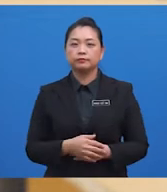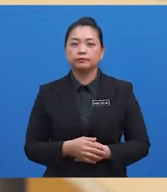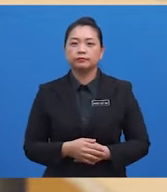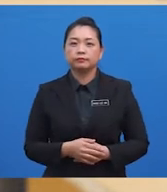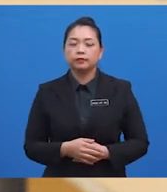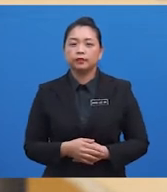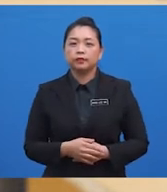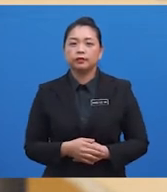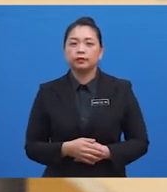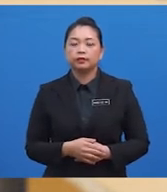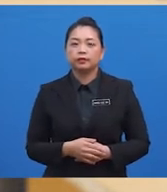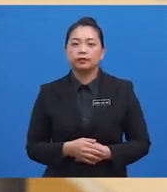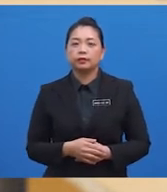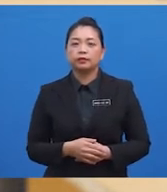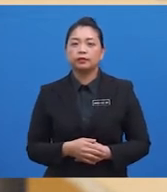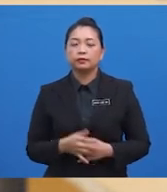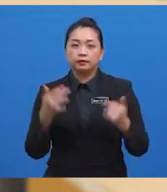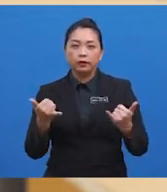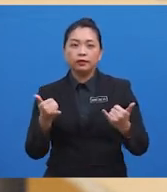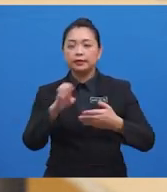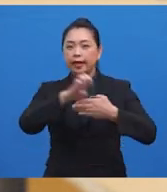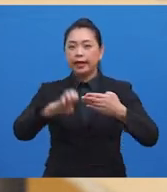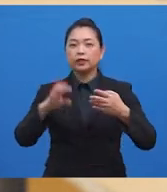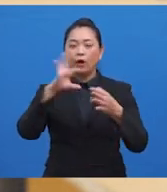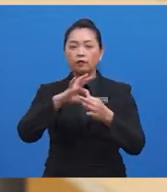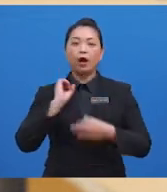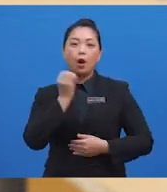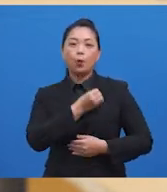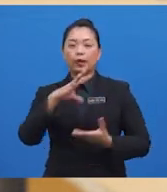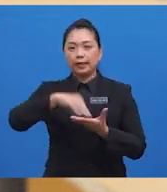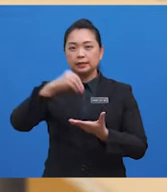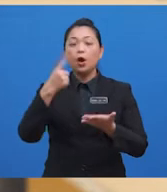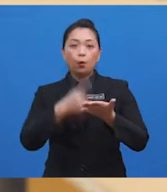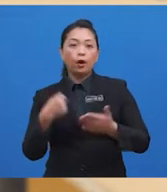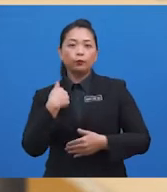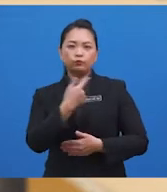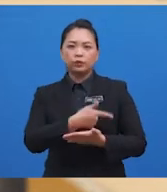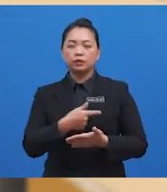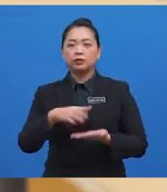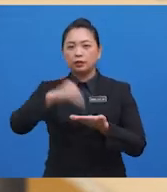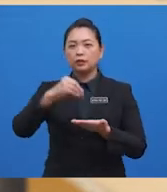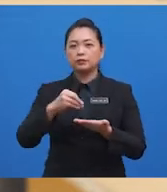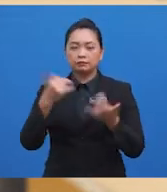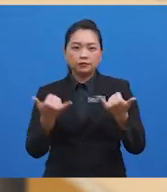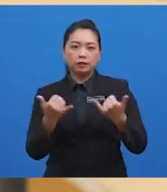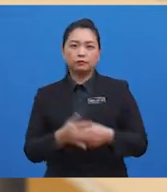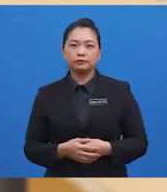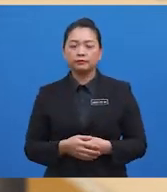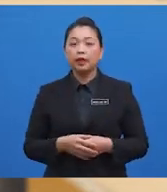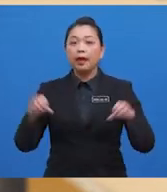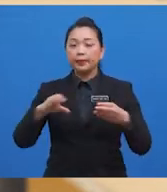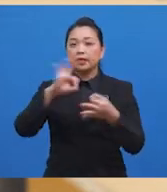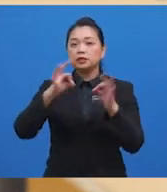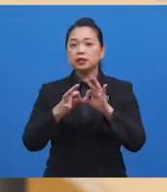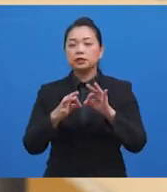text. So, we have come to the end of our lesson today. So, what have we learned so far? We learned that